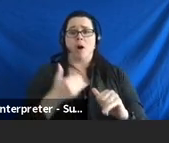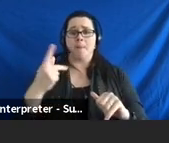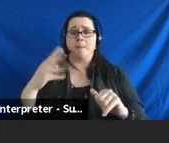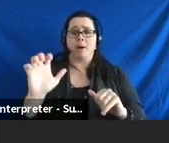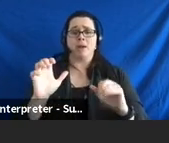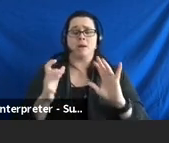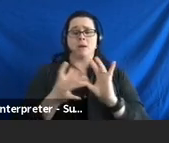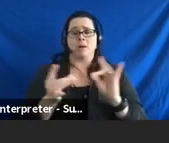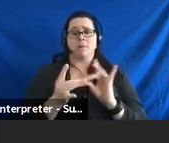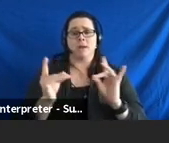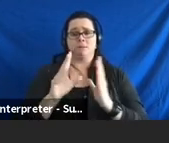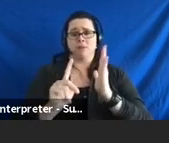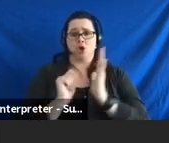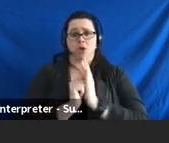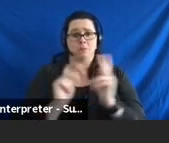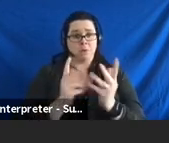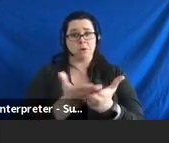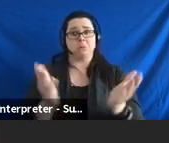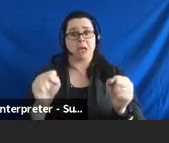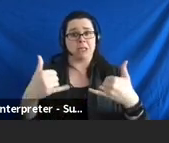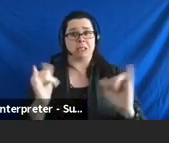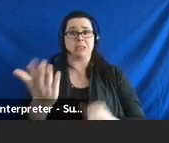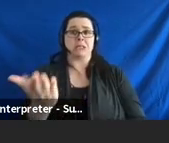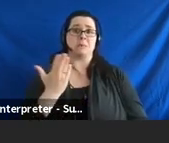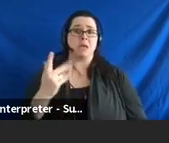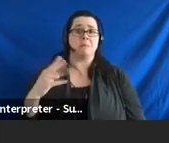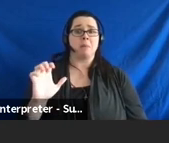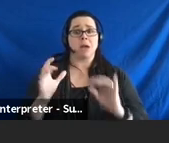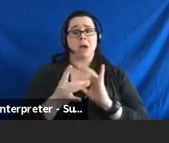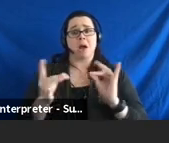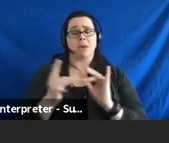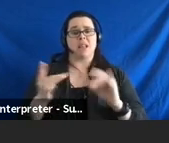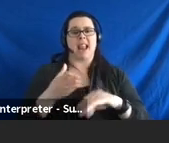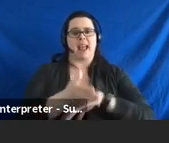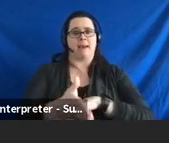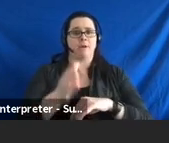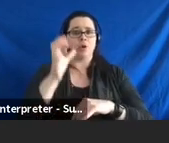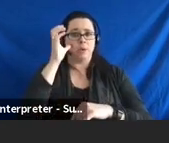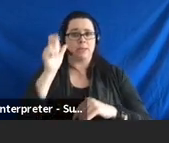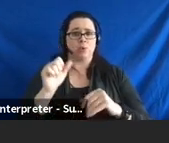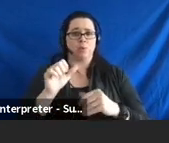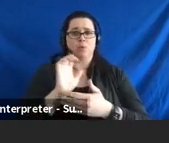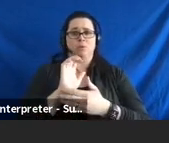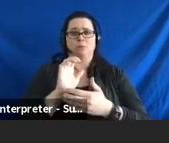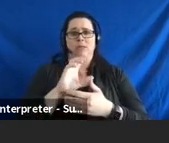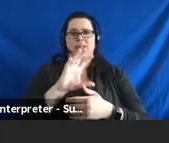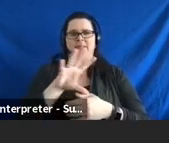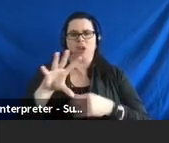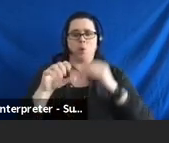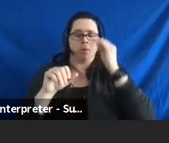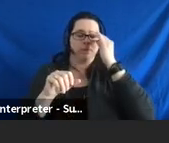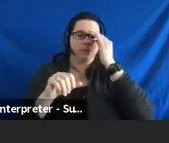comment period. So, people can still submit public comment to this after you've listened to this video or